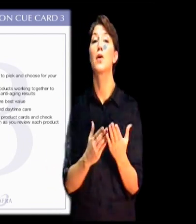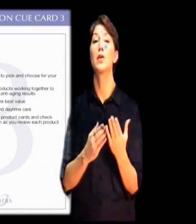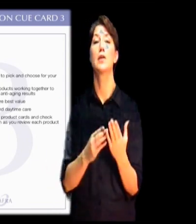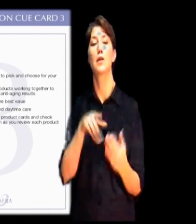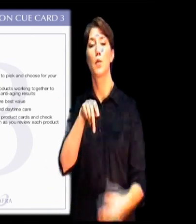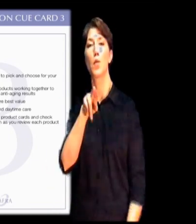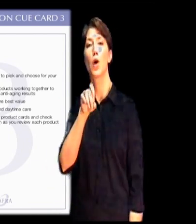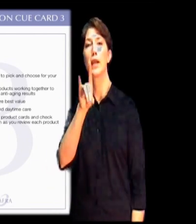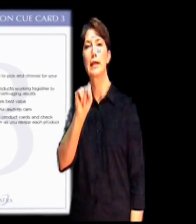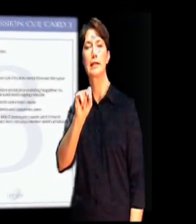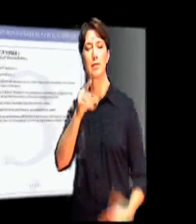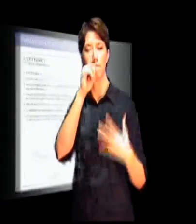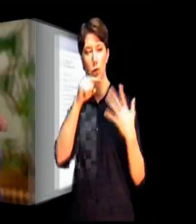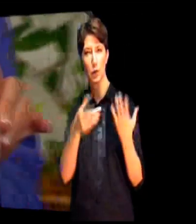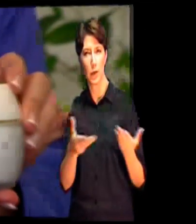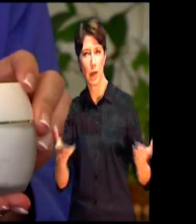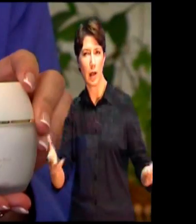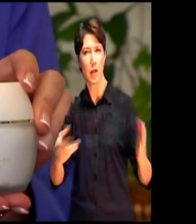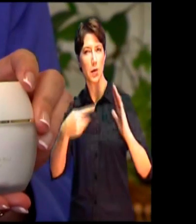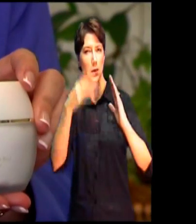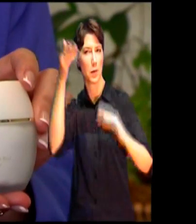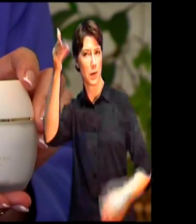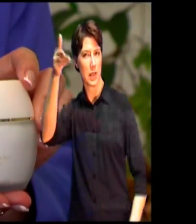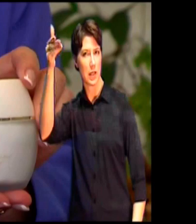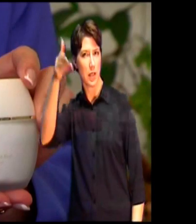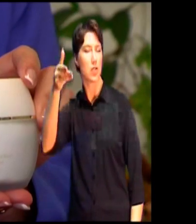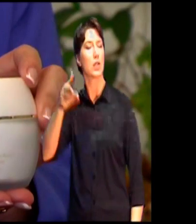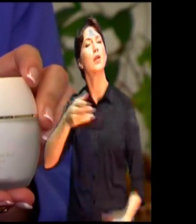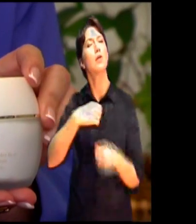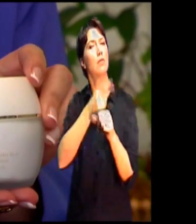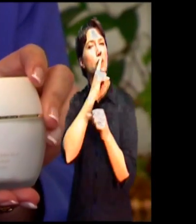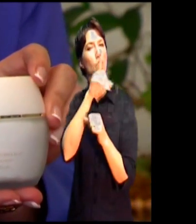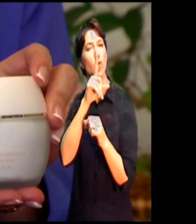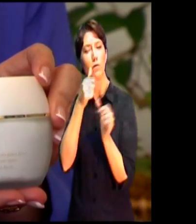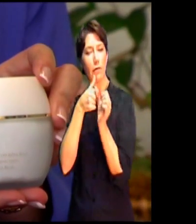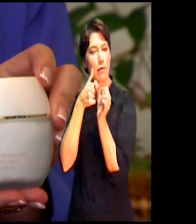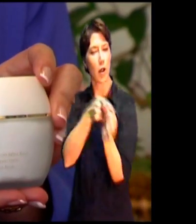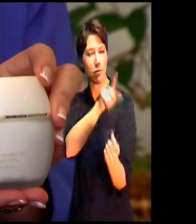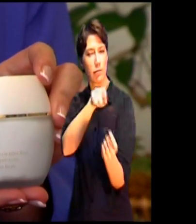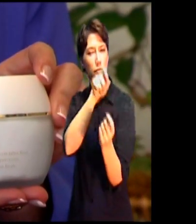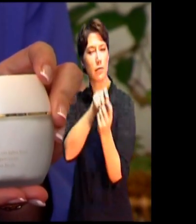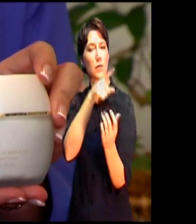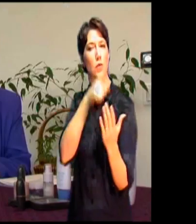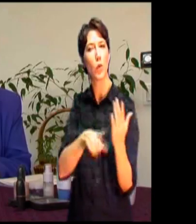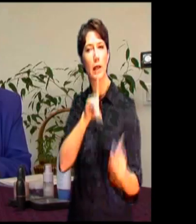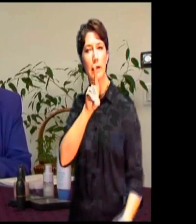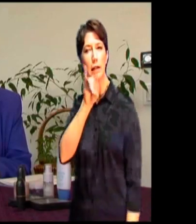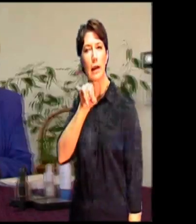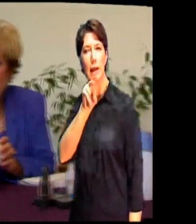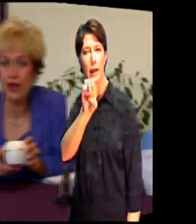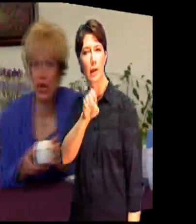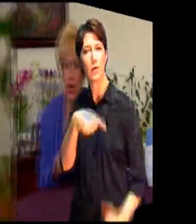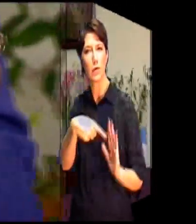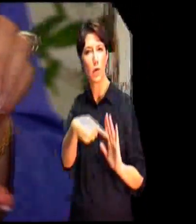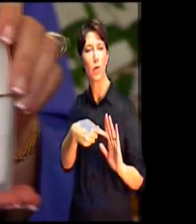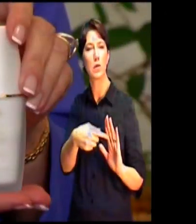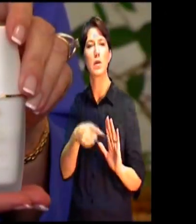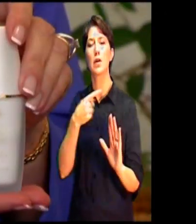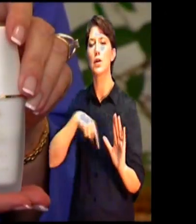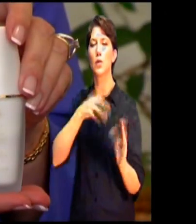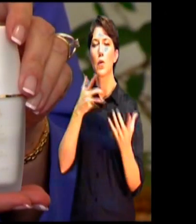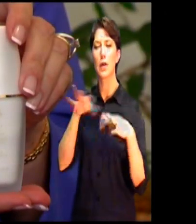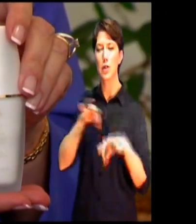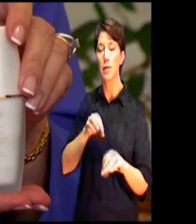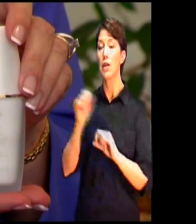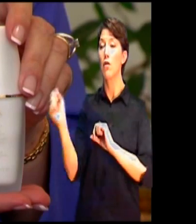this is very important that you do it exactly as Diane demonstrates. Because helping people understand how all of the products work